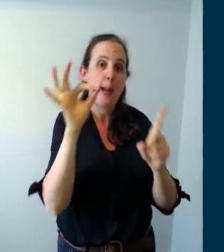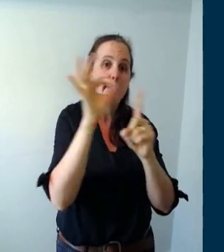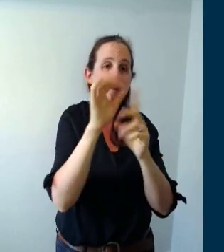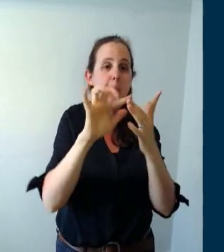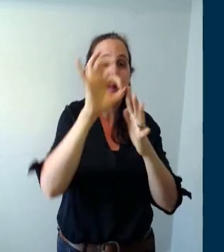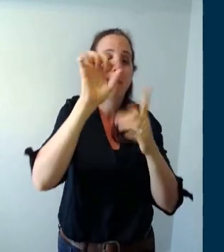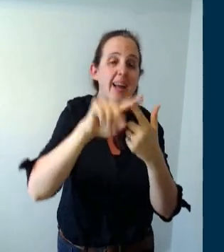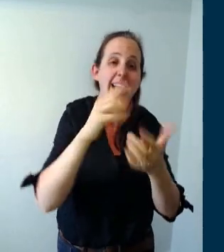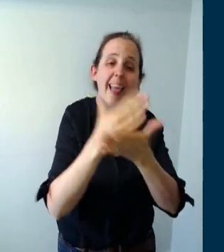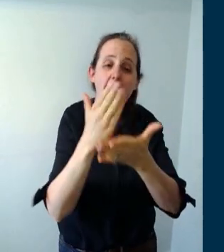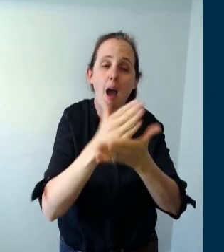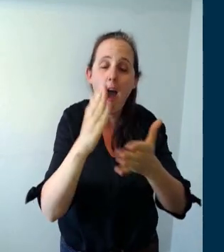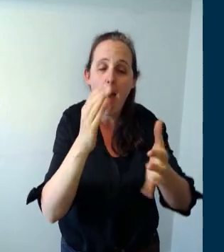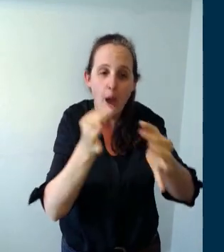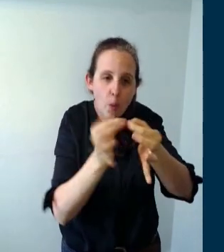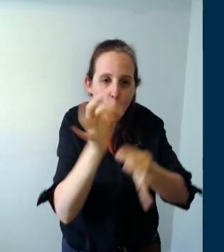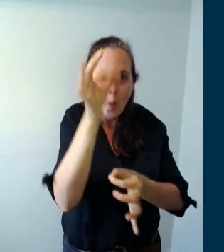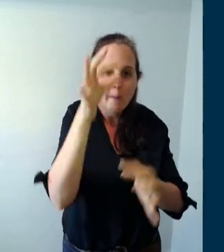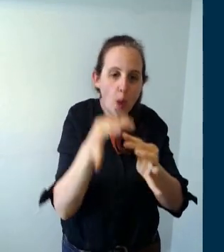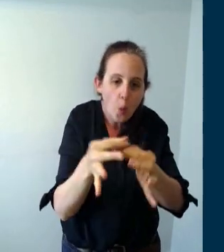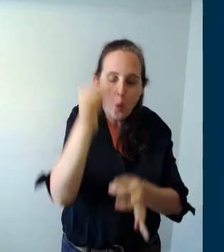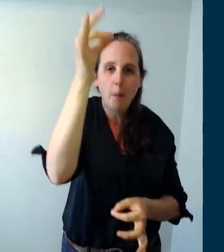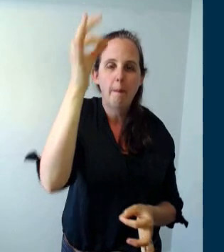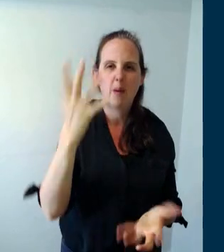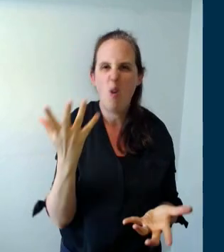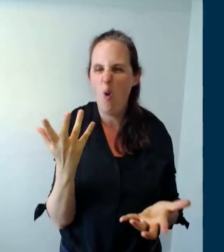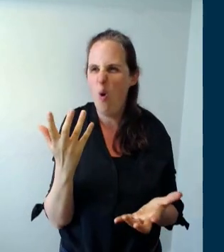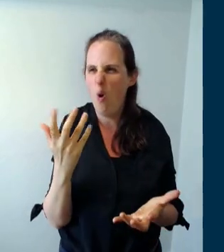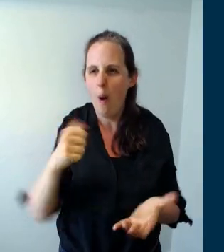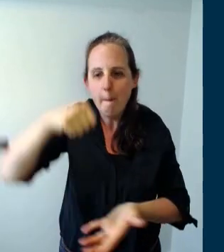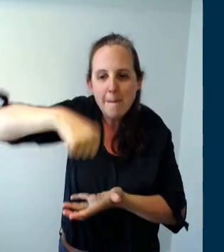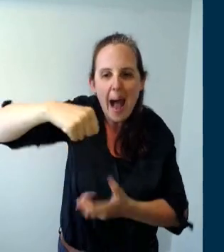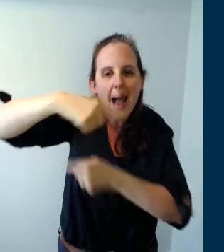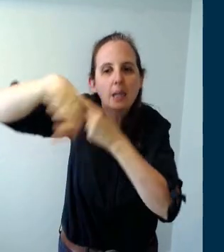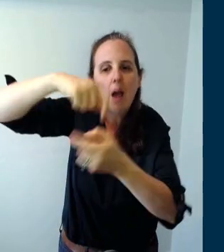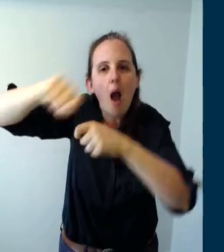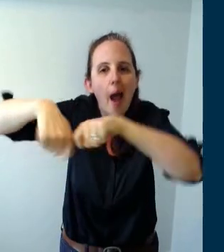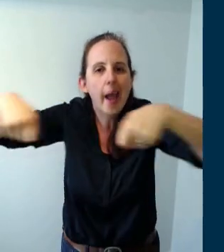even those handy little bag ties would do